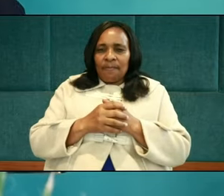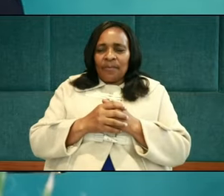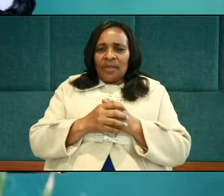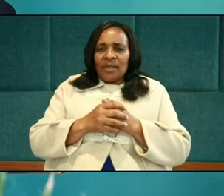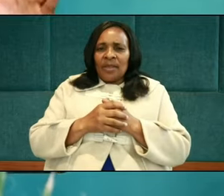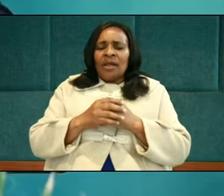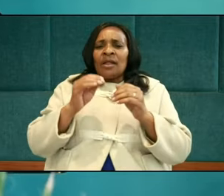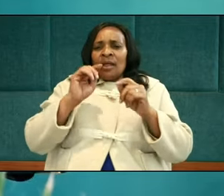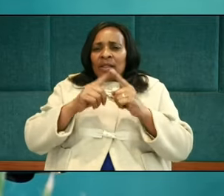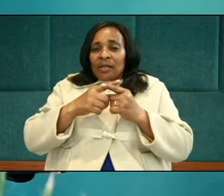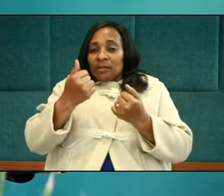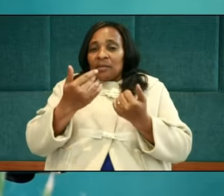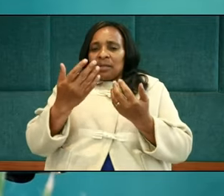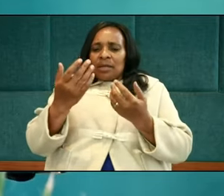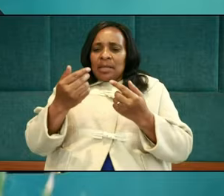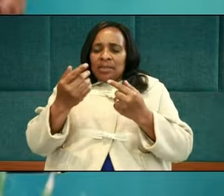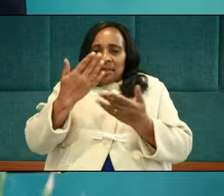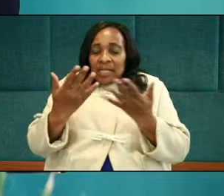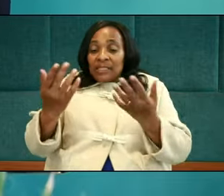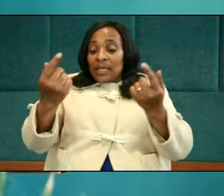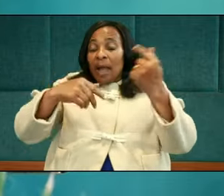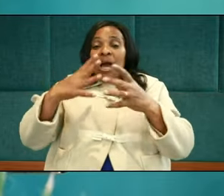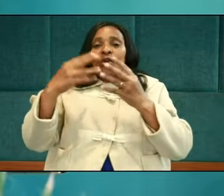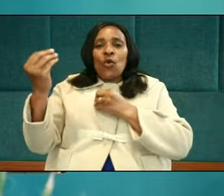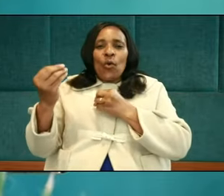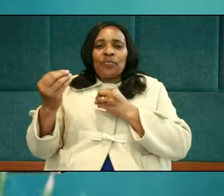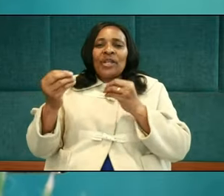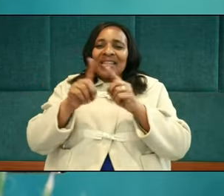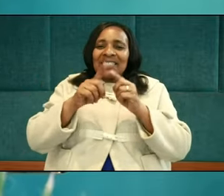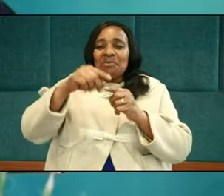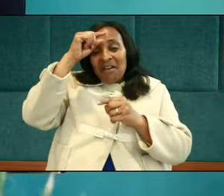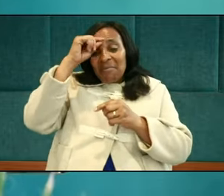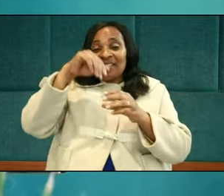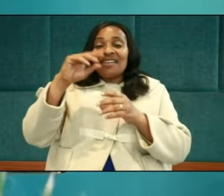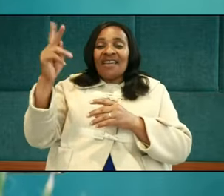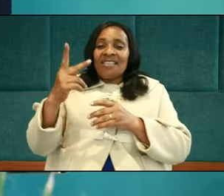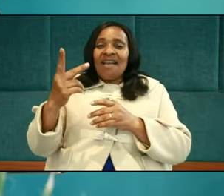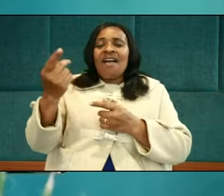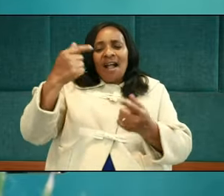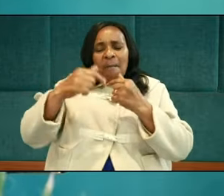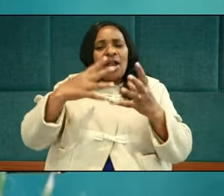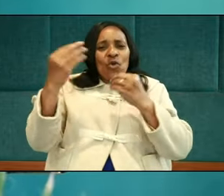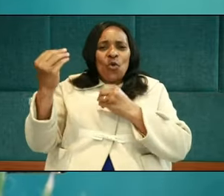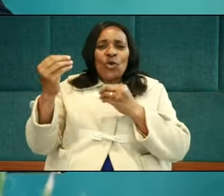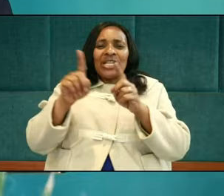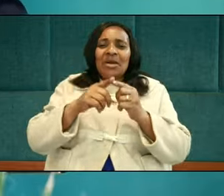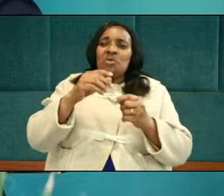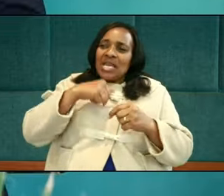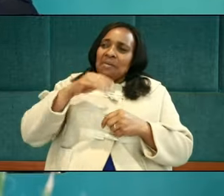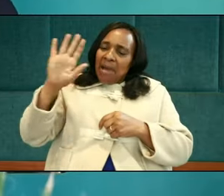Governments come and go. If you're in the new government in Caen, or the new government in Liberia,